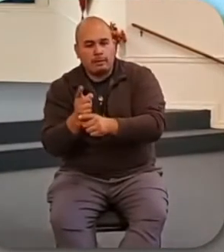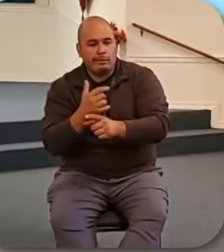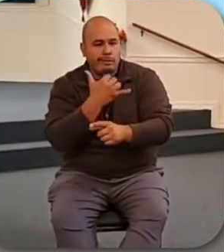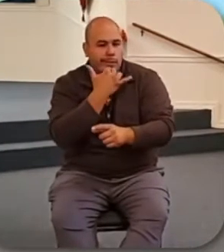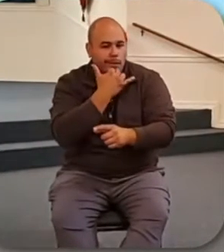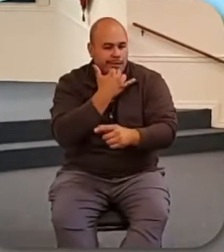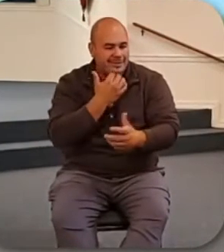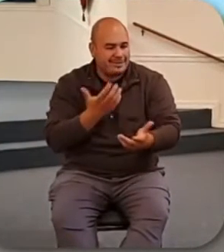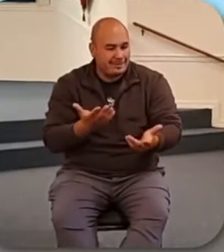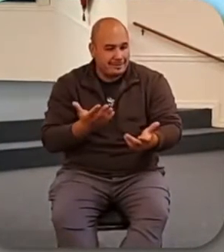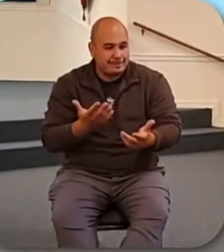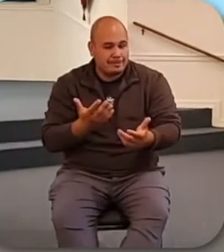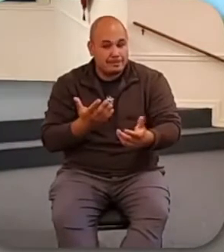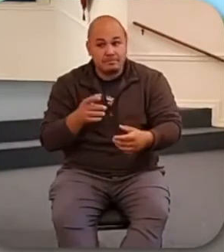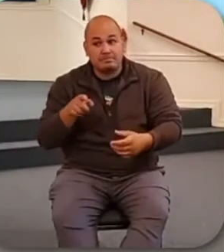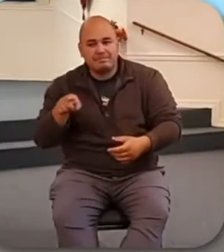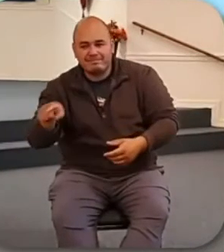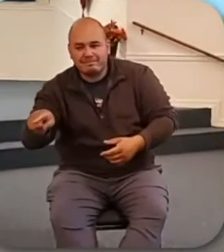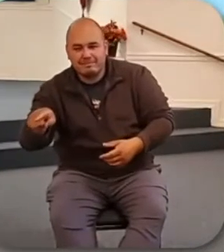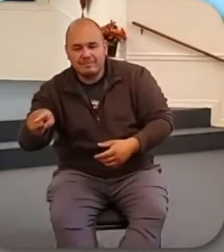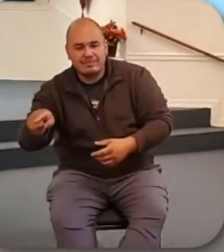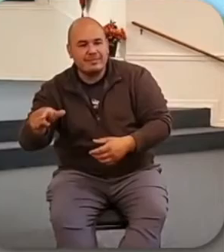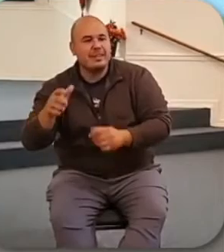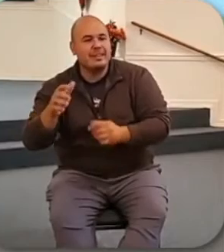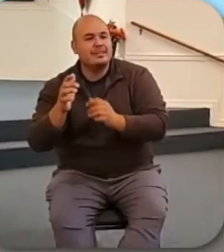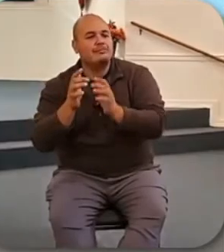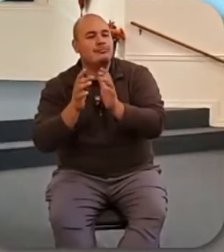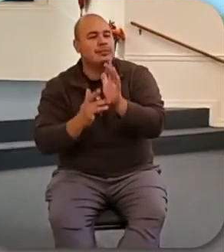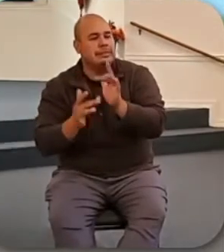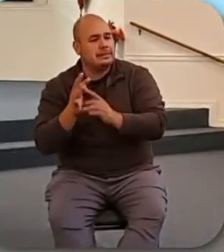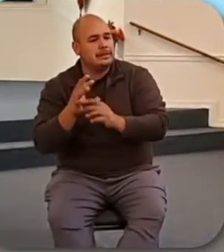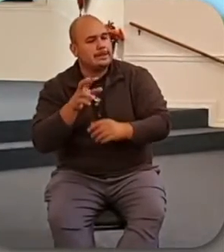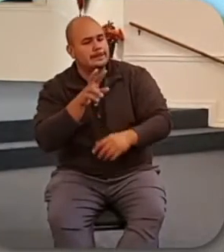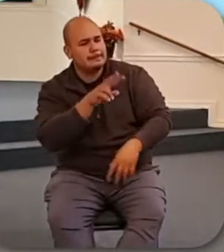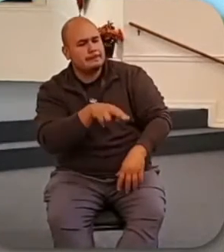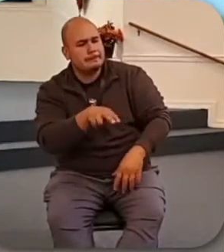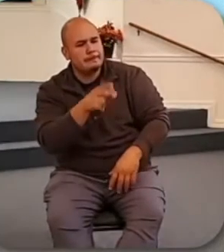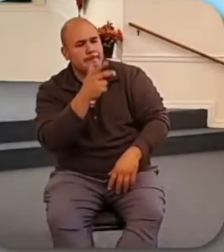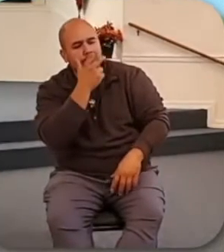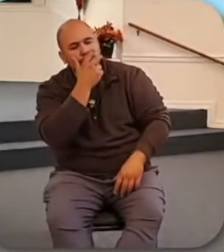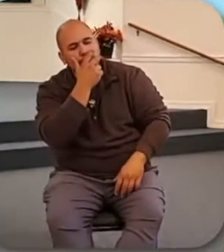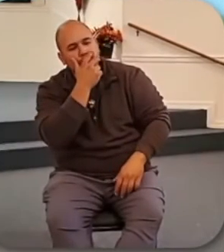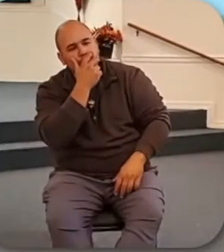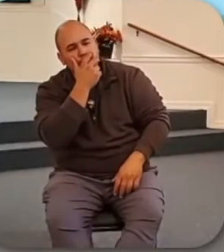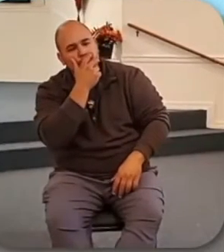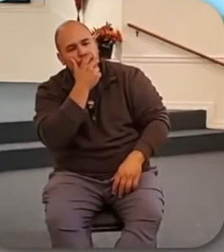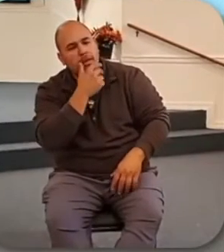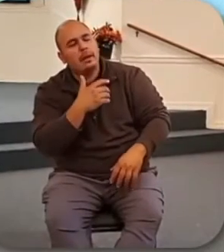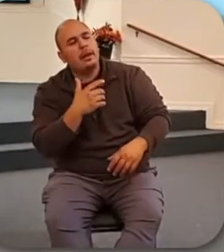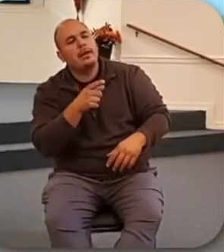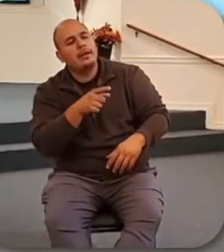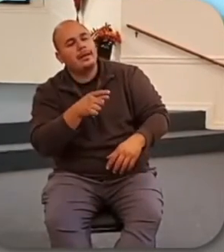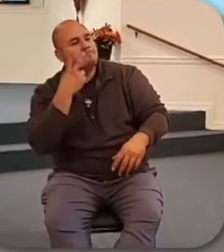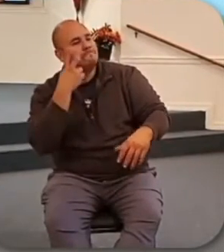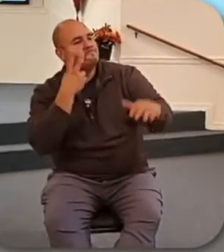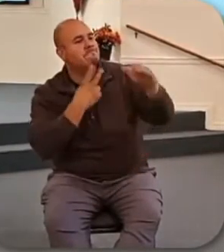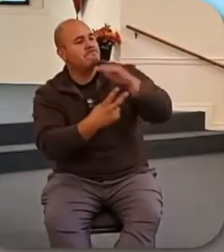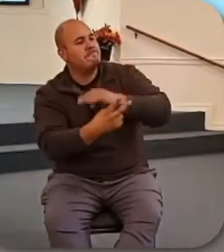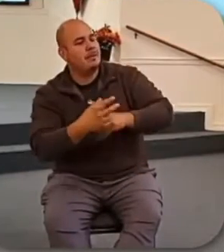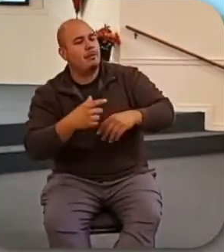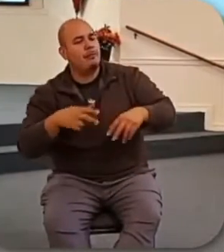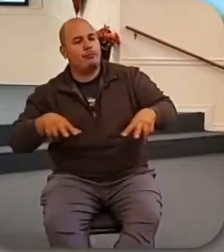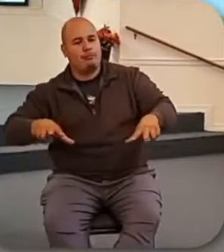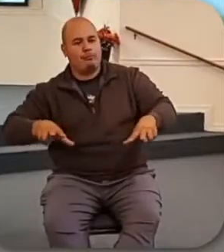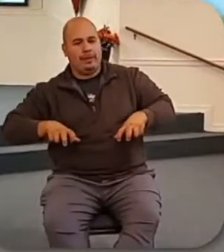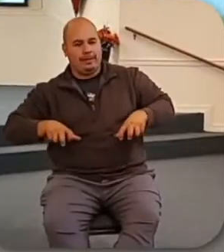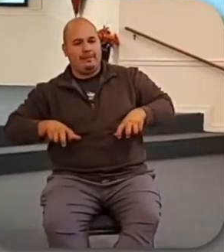greed. And so he warns the people, be on your guard against all kinds